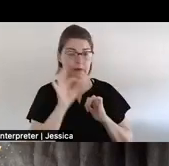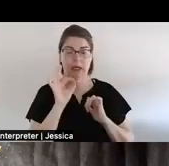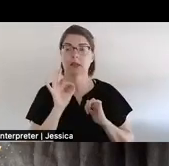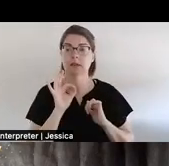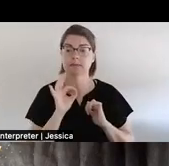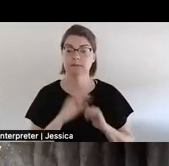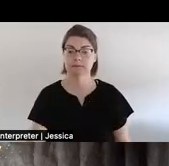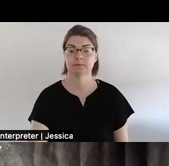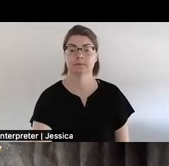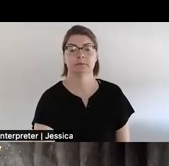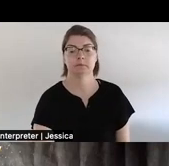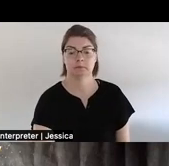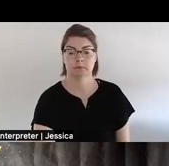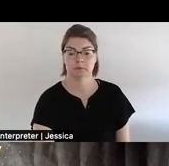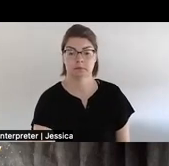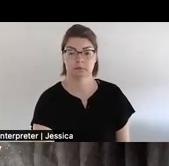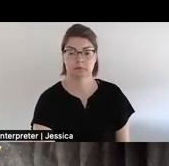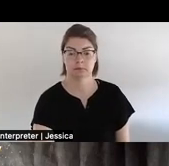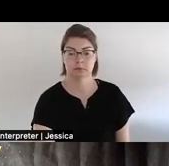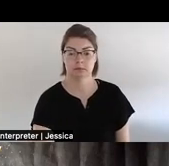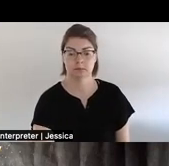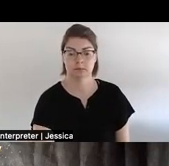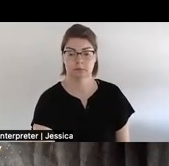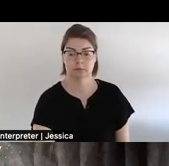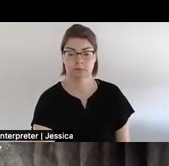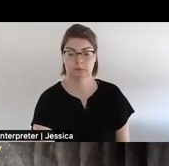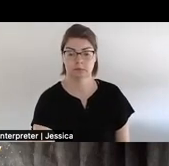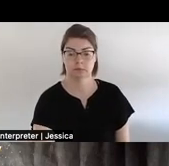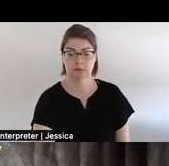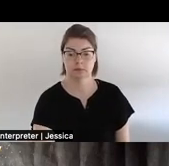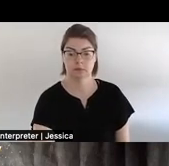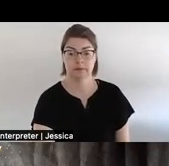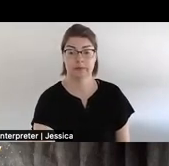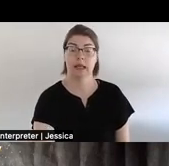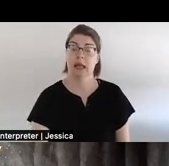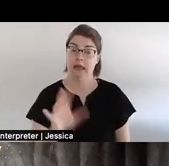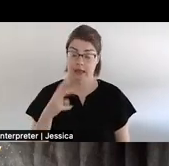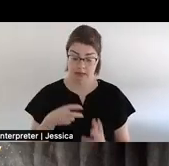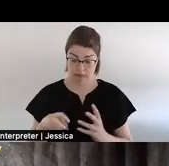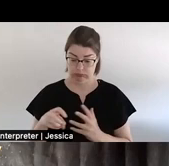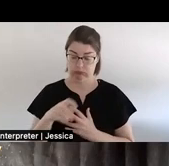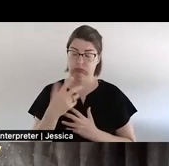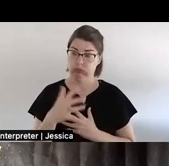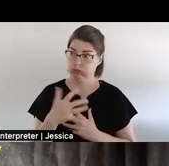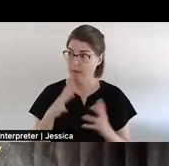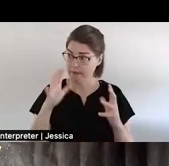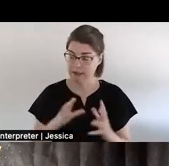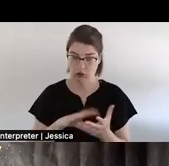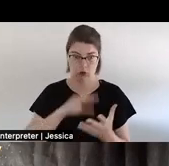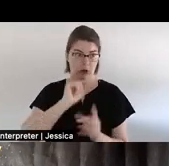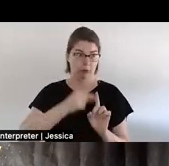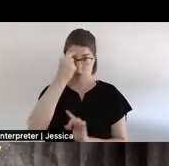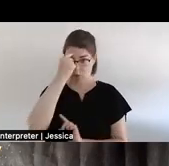um, what an amazing journey it's been, I've been on in learning more about the brain and